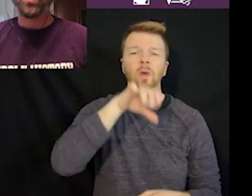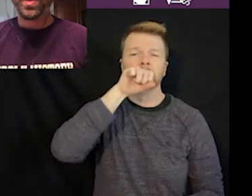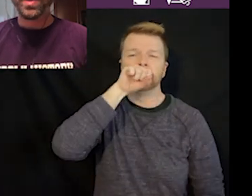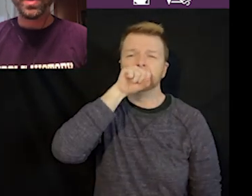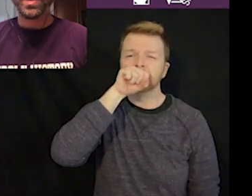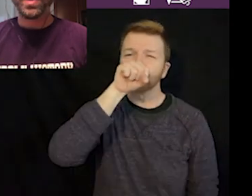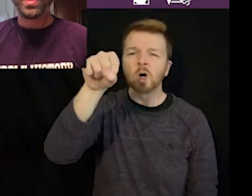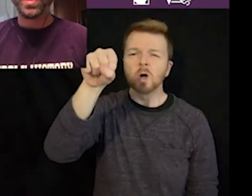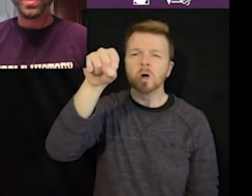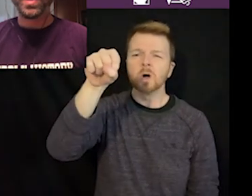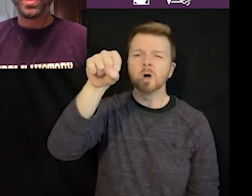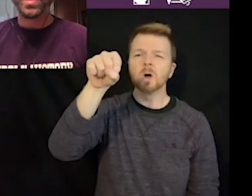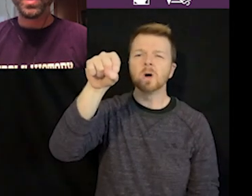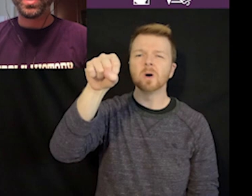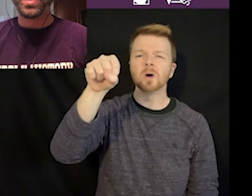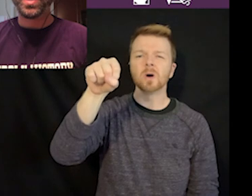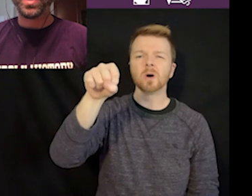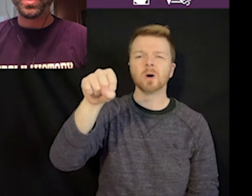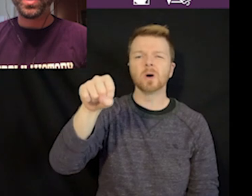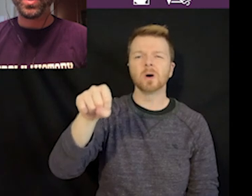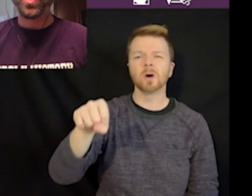so well.